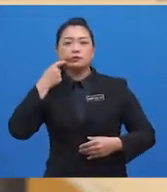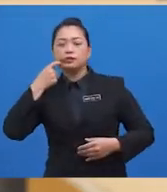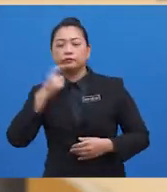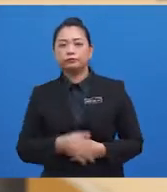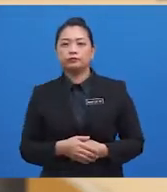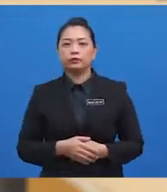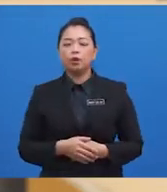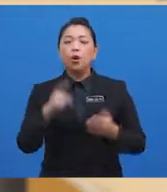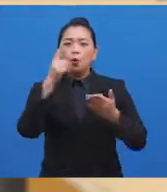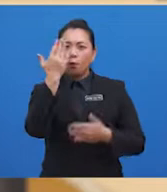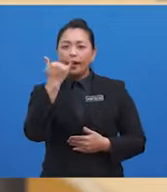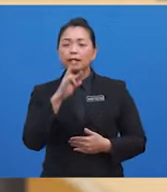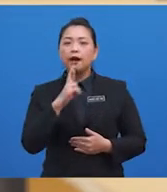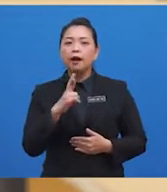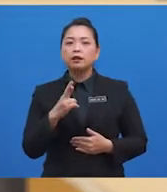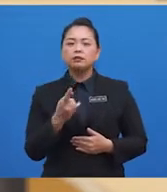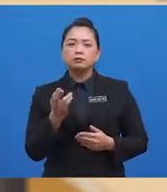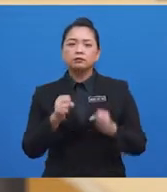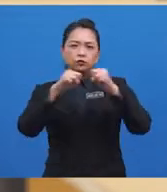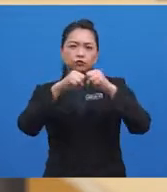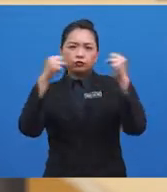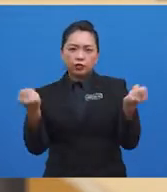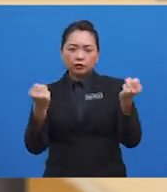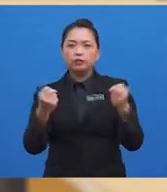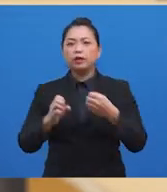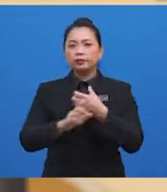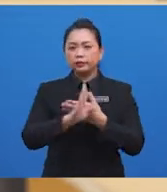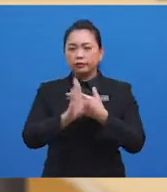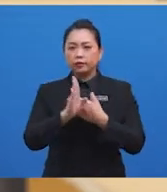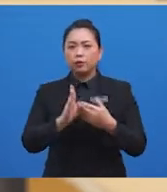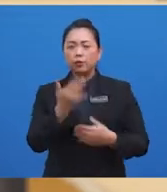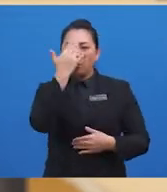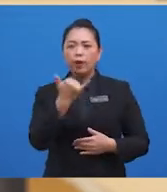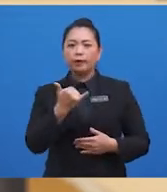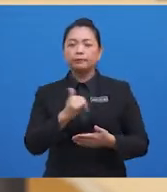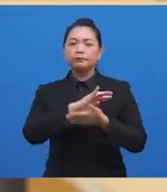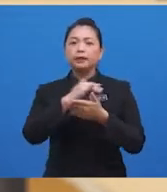Why are such addiction dangerous? How do addicts become addicted?